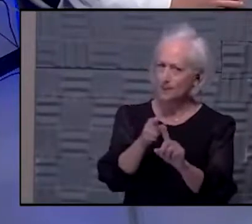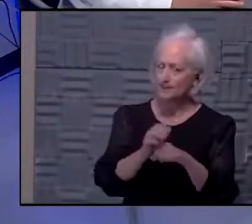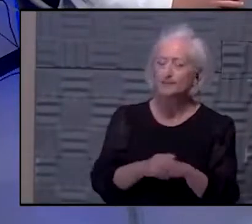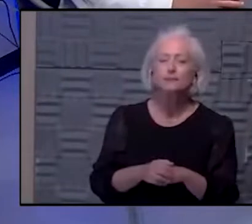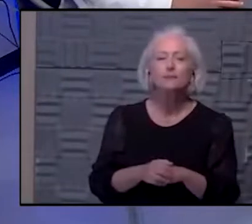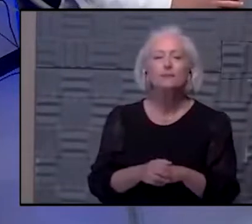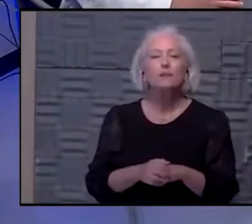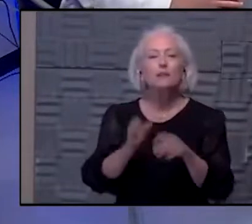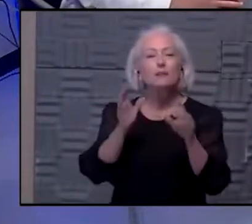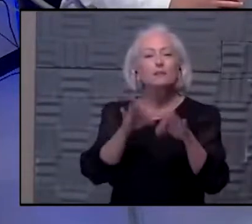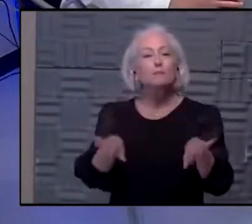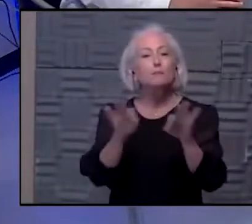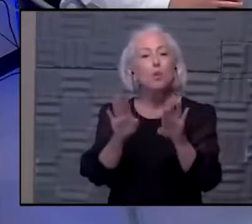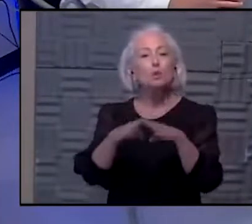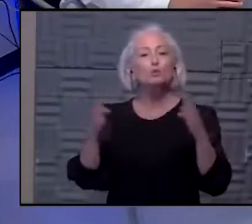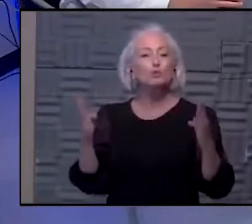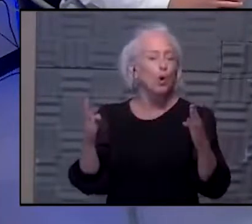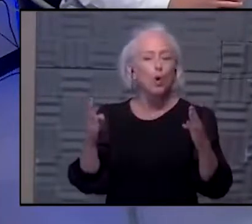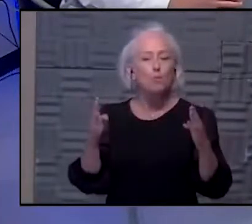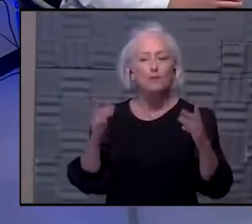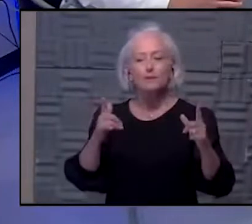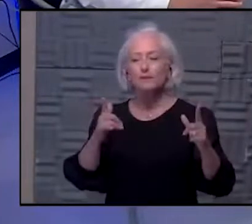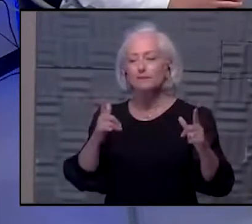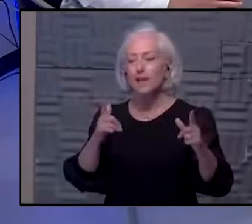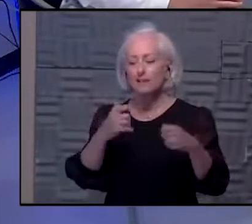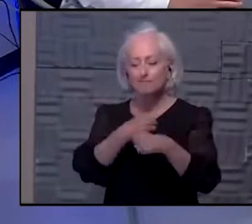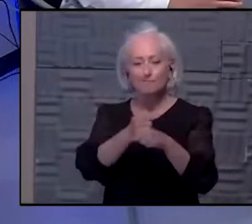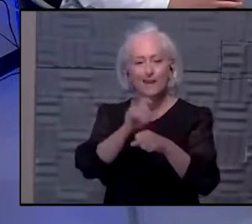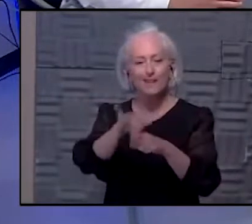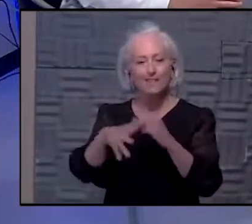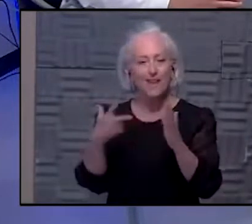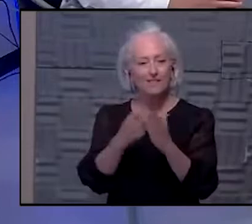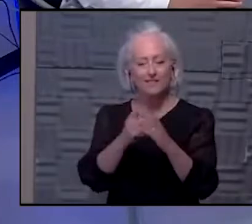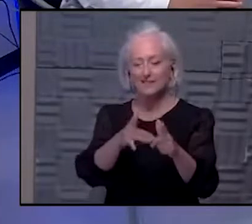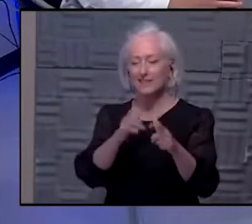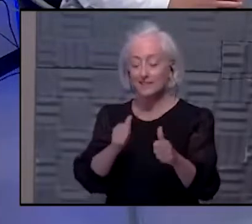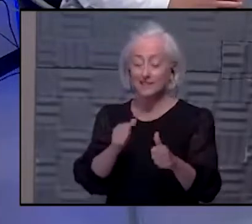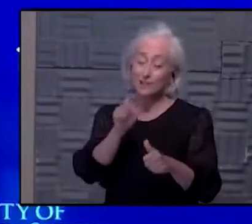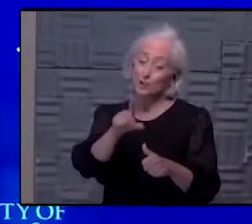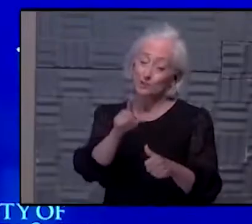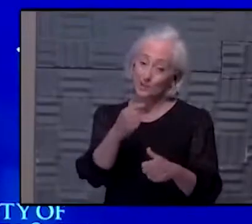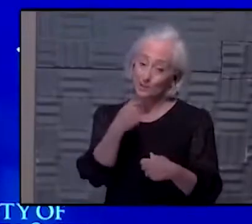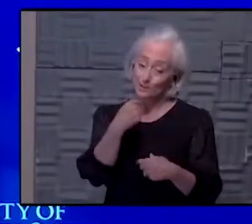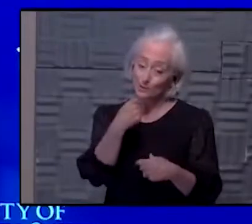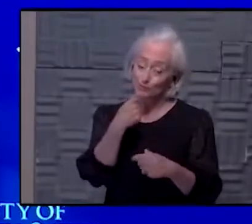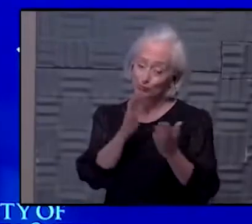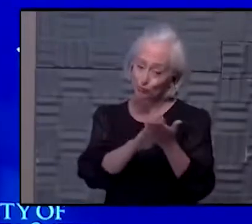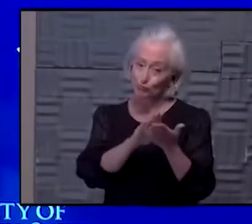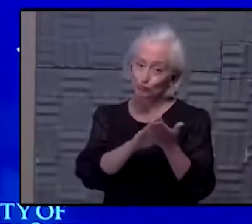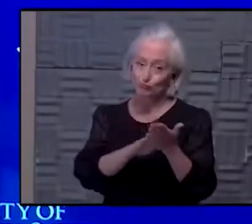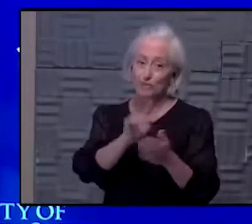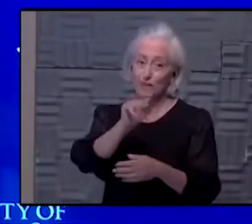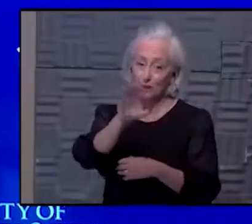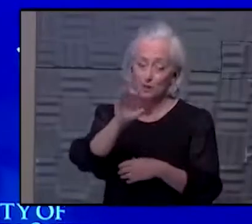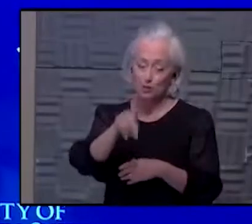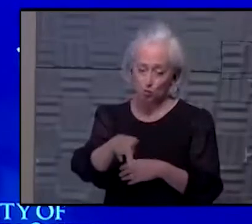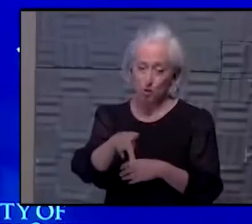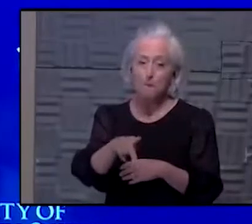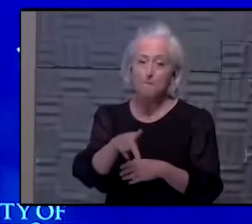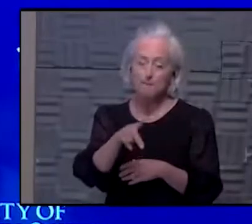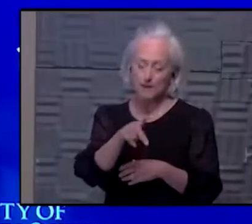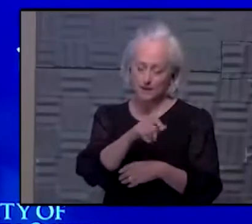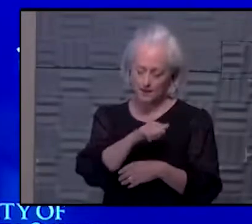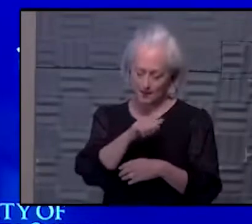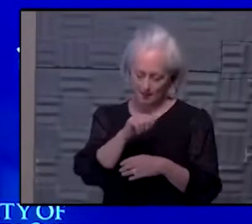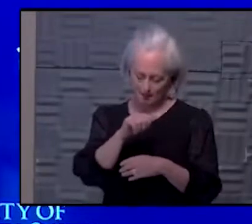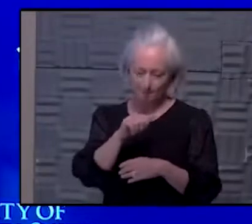to open up with Warp Speed. And I think we've got to give the Trump administration credit on this. Operation Warp Speed was really important because it funded